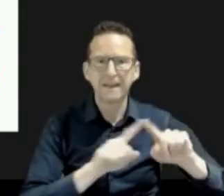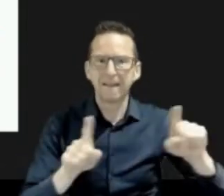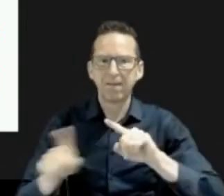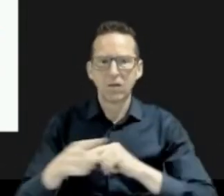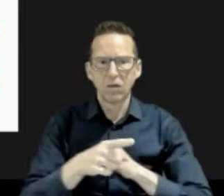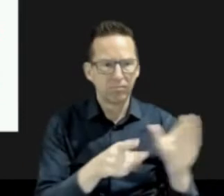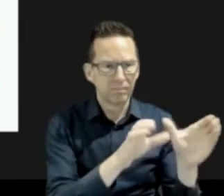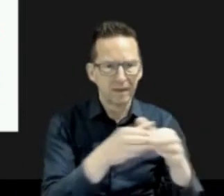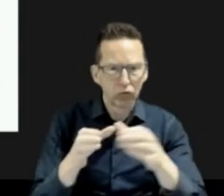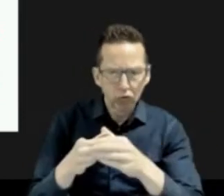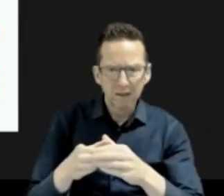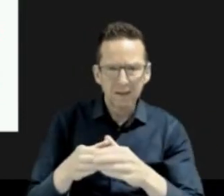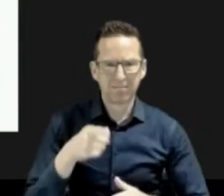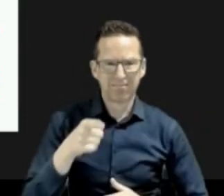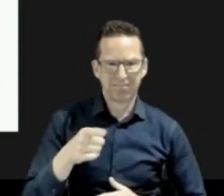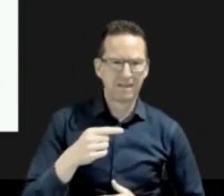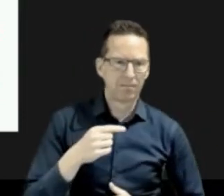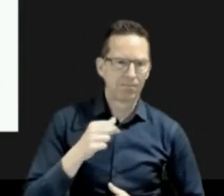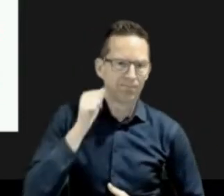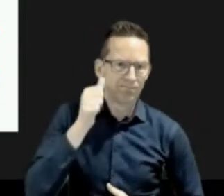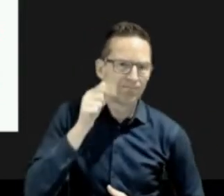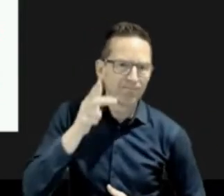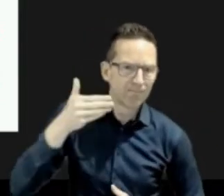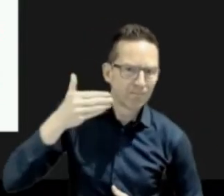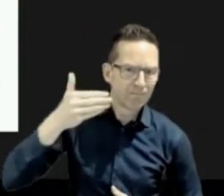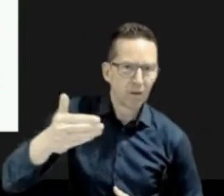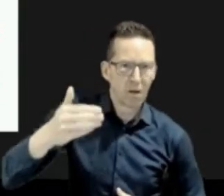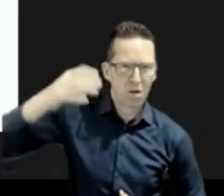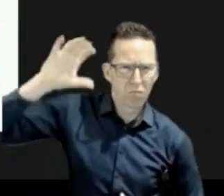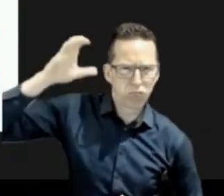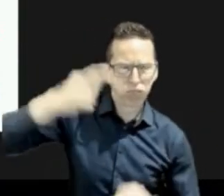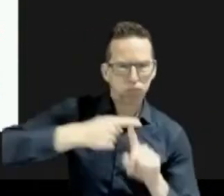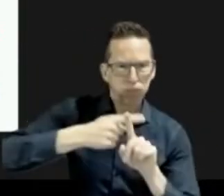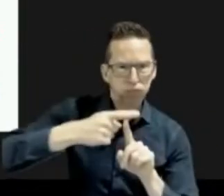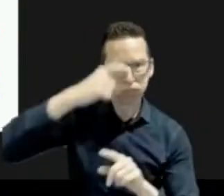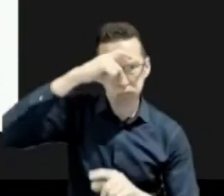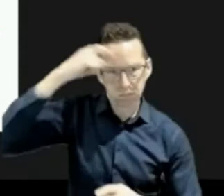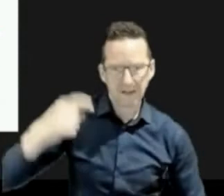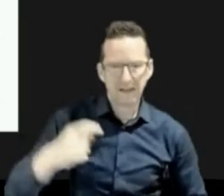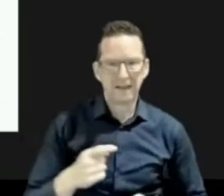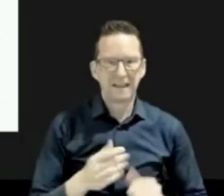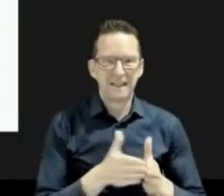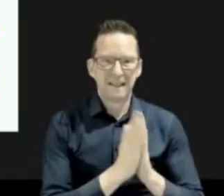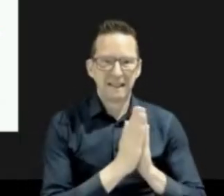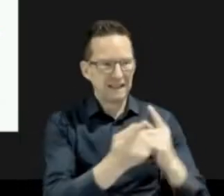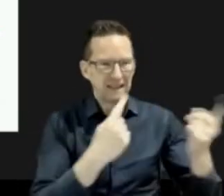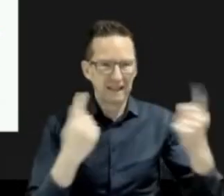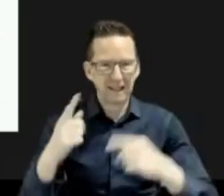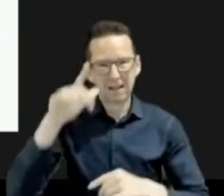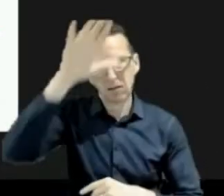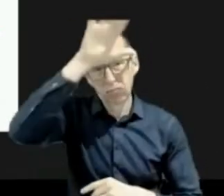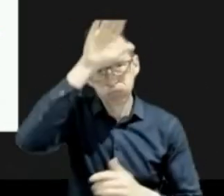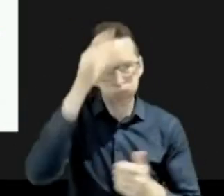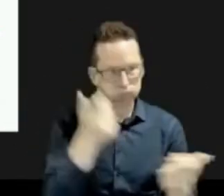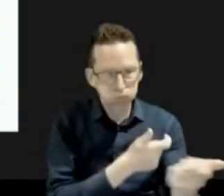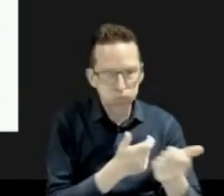became overwhelmed by the needs and by all of the requests for service. We issued over 400 heat warnings and responded to hundreds of